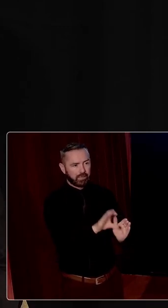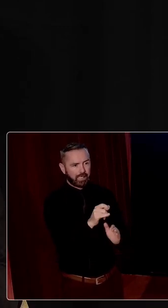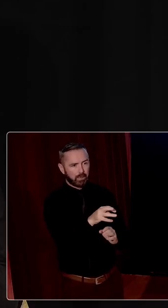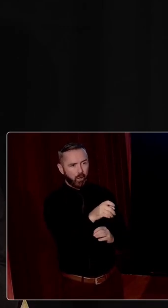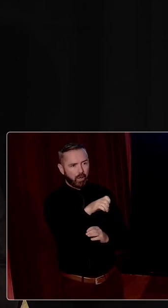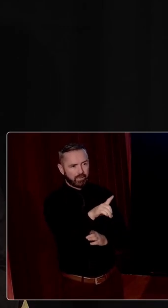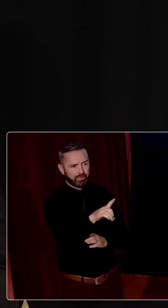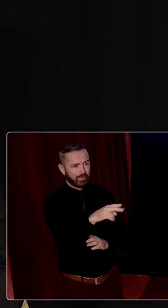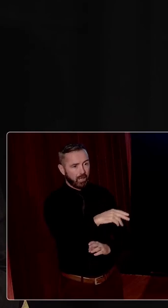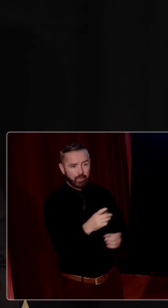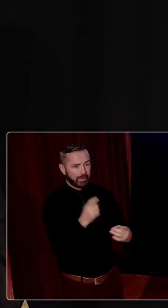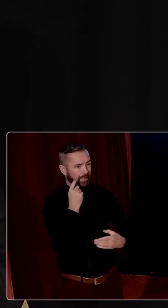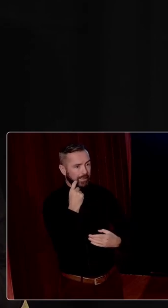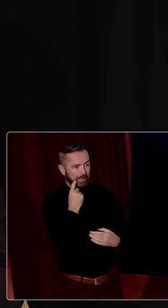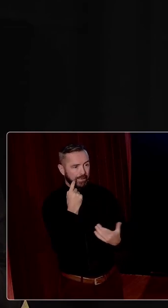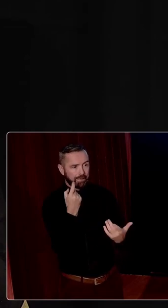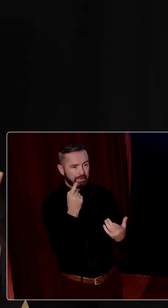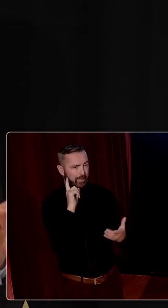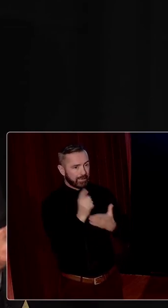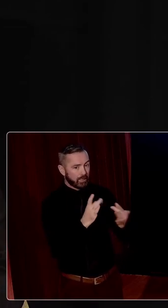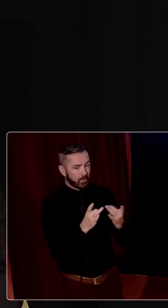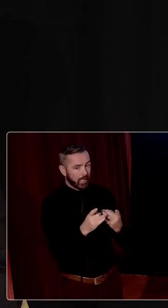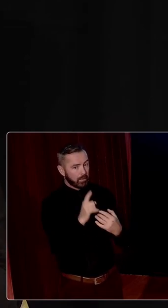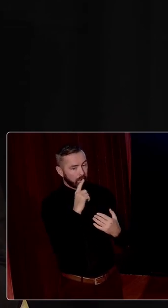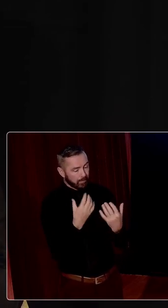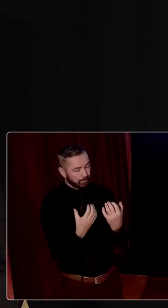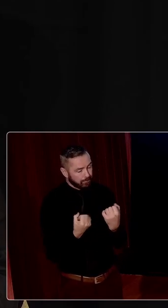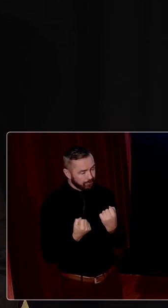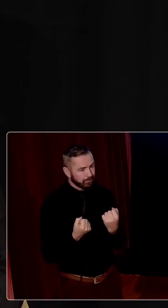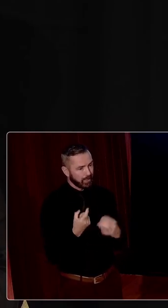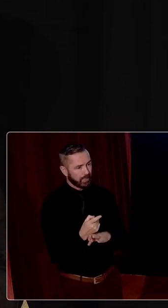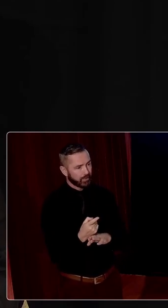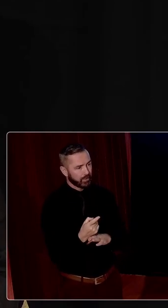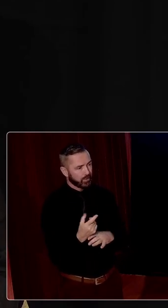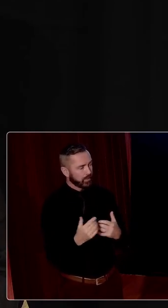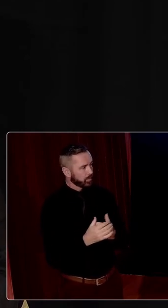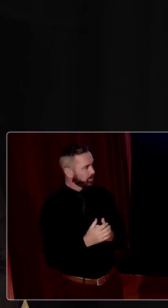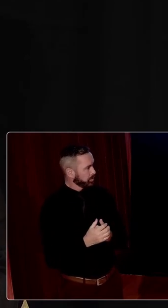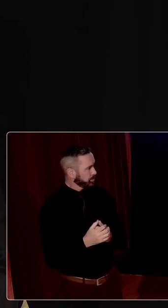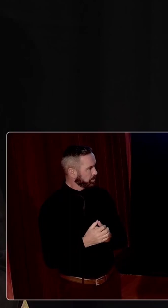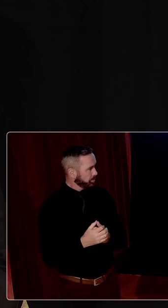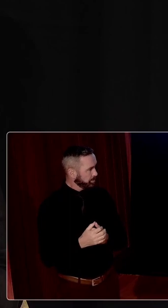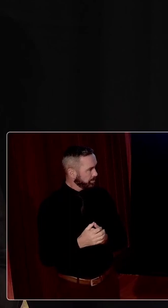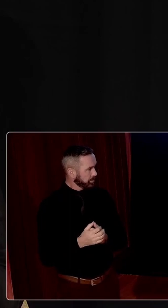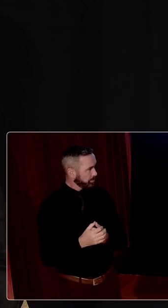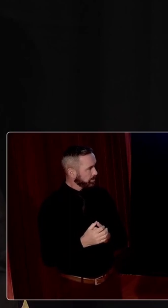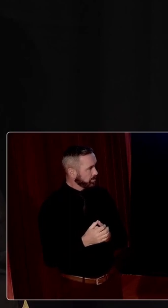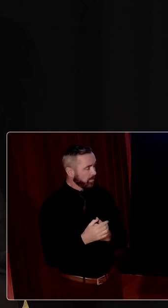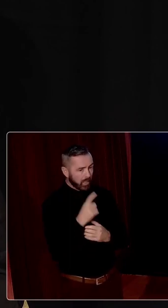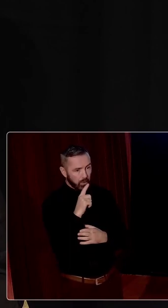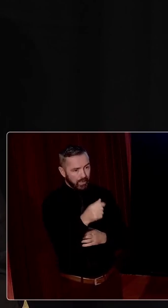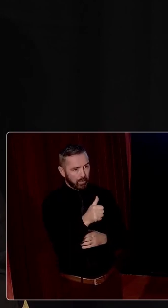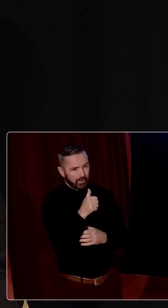easy decision to make, but they took the hard decisions. Maybe it was that there was a bit of youth. were, there were the post, there were the, the